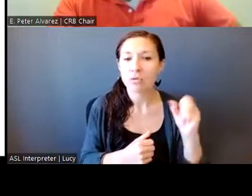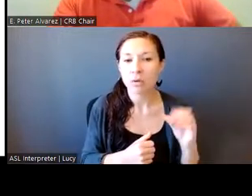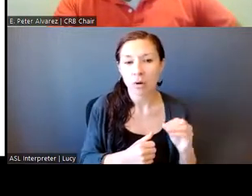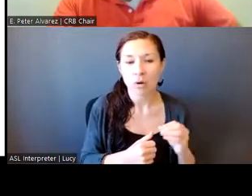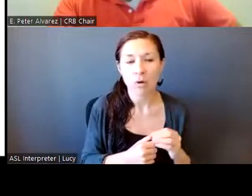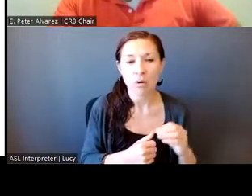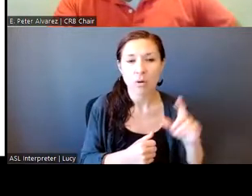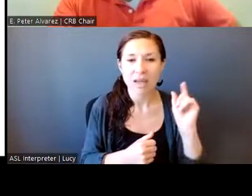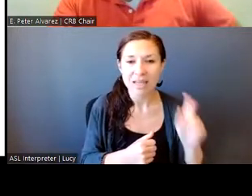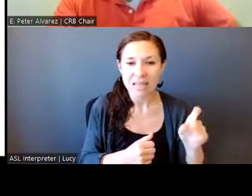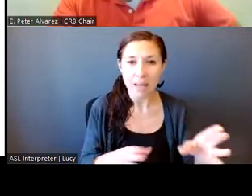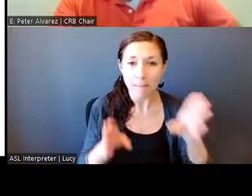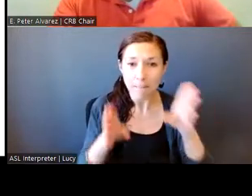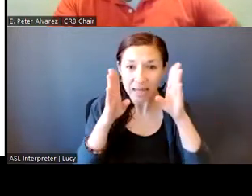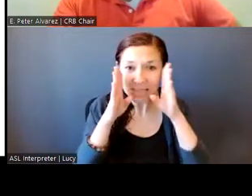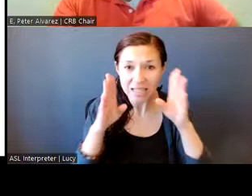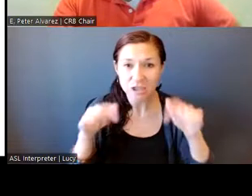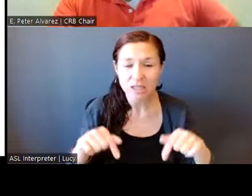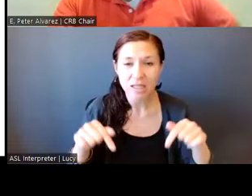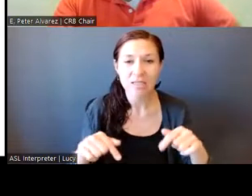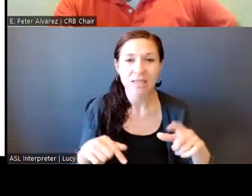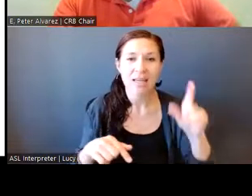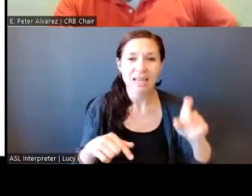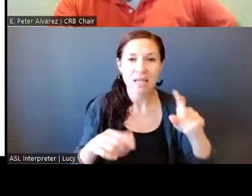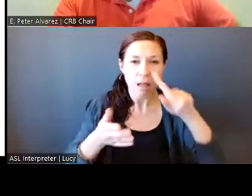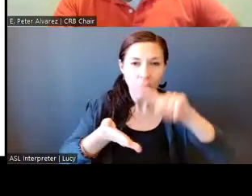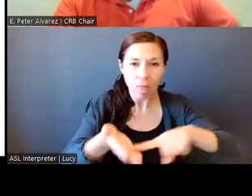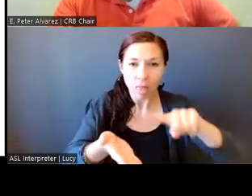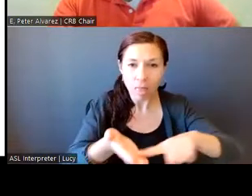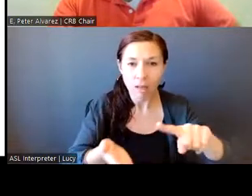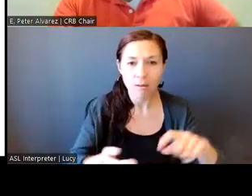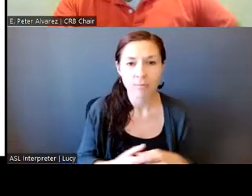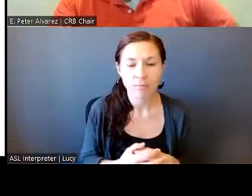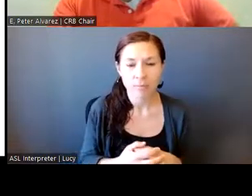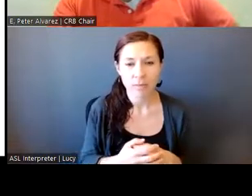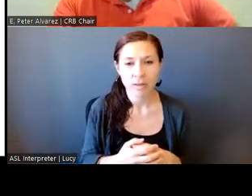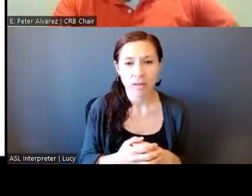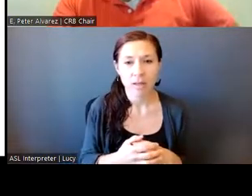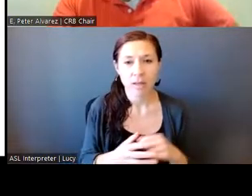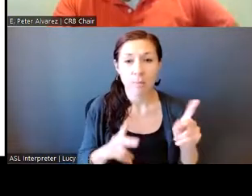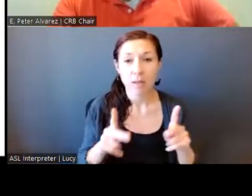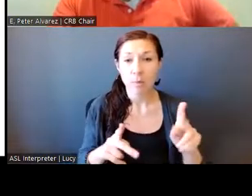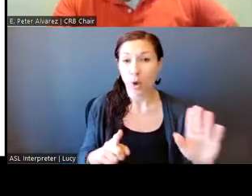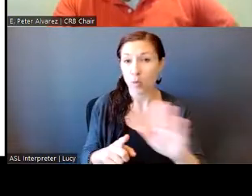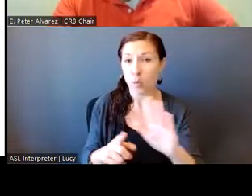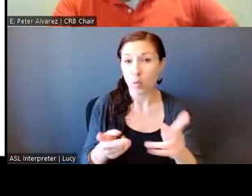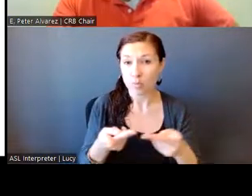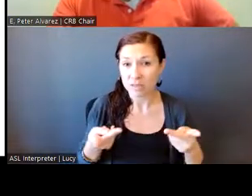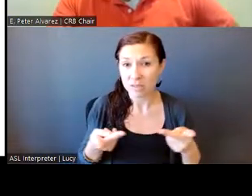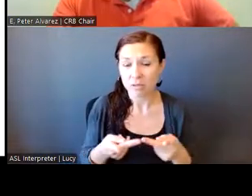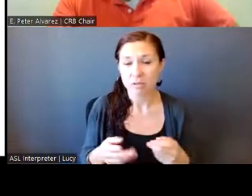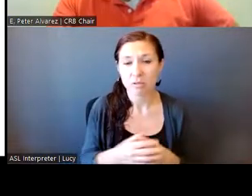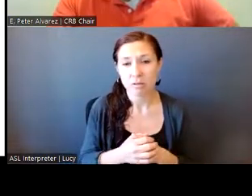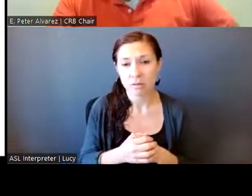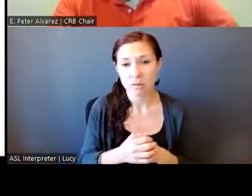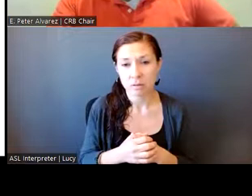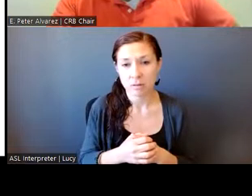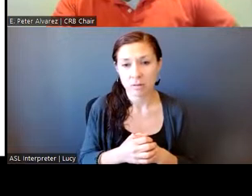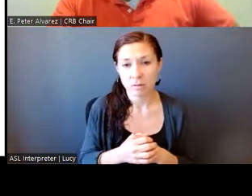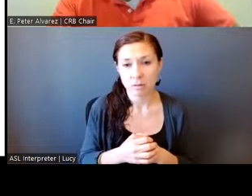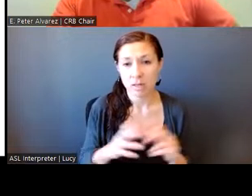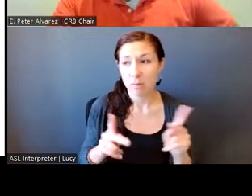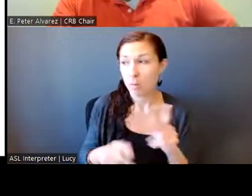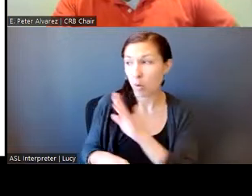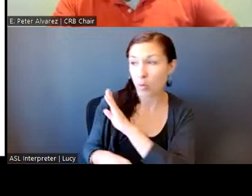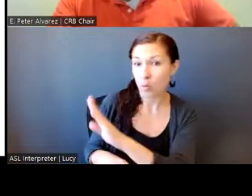solidarity. It needs examination by people in your position and people in your